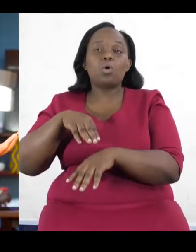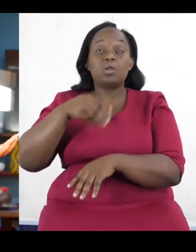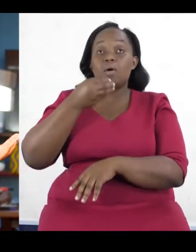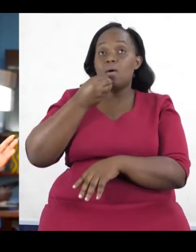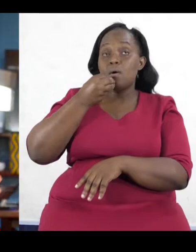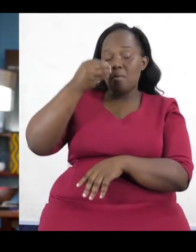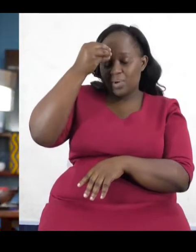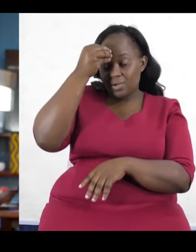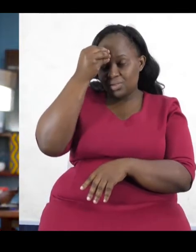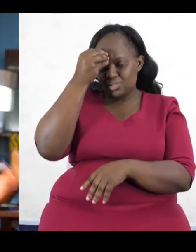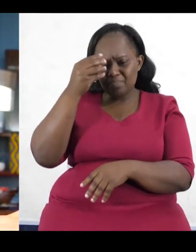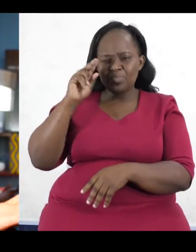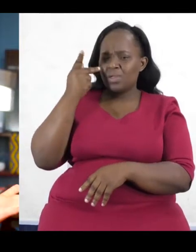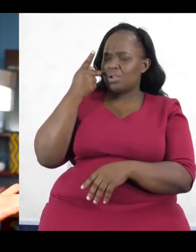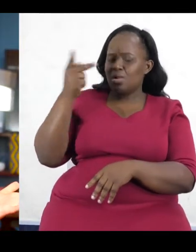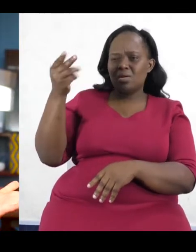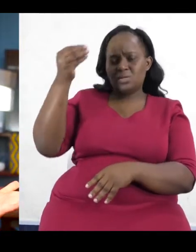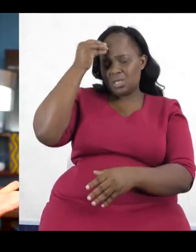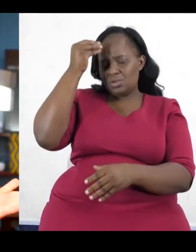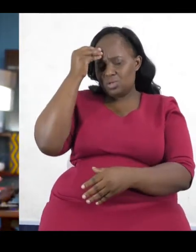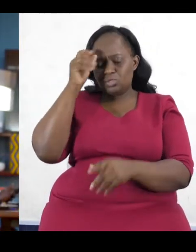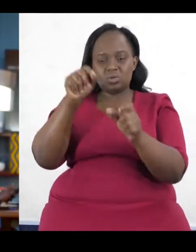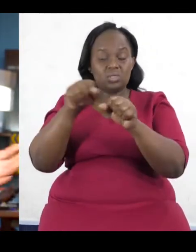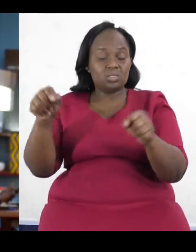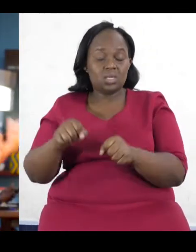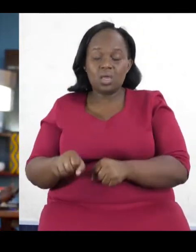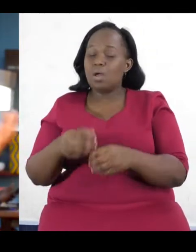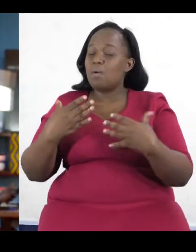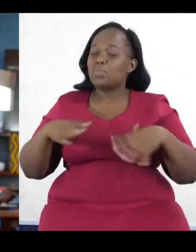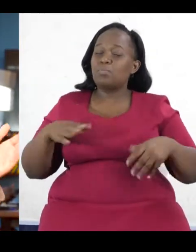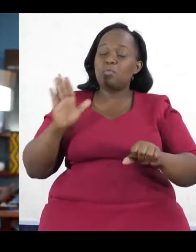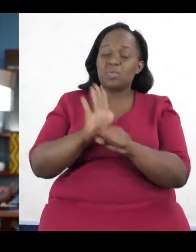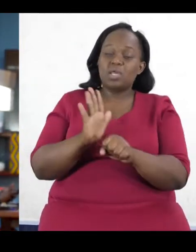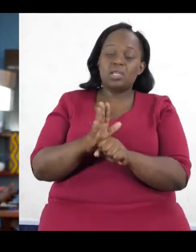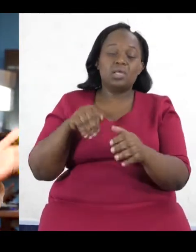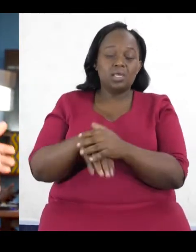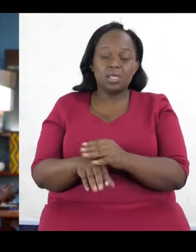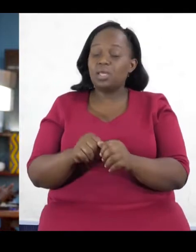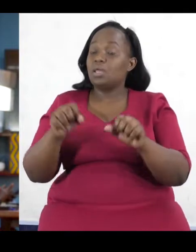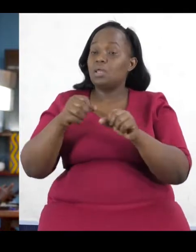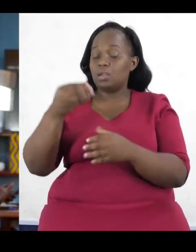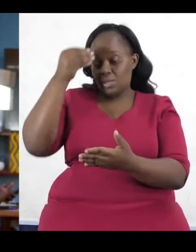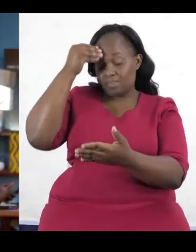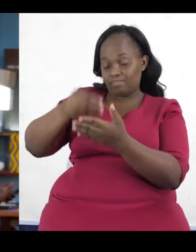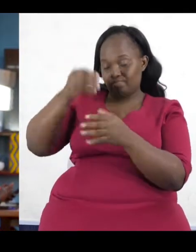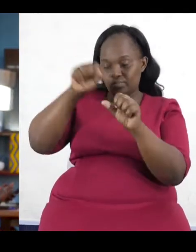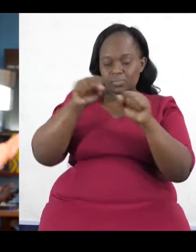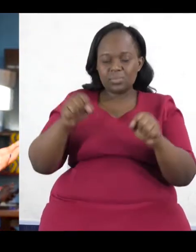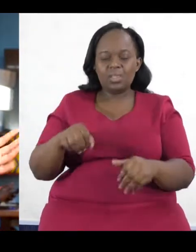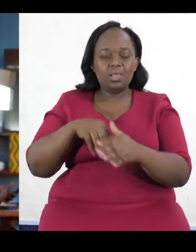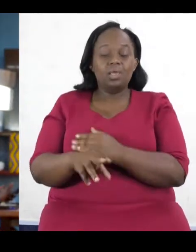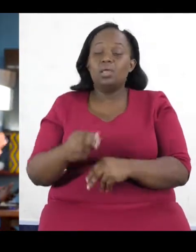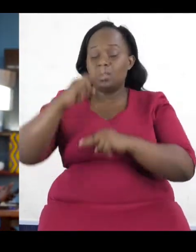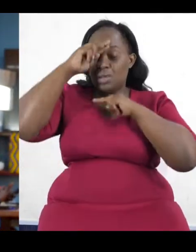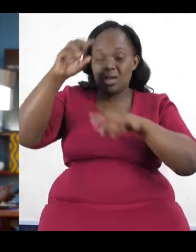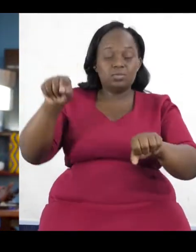support them. When you look at the education system, a majority of the people in education, be it at tertiary level or even at secondary